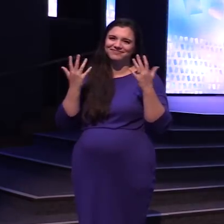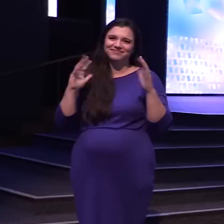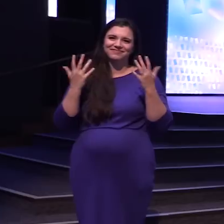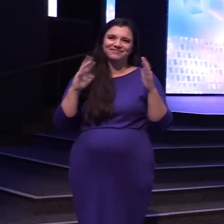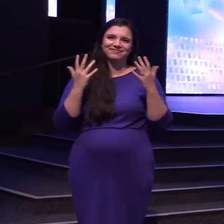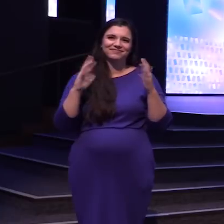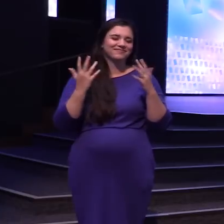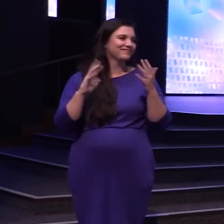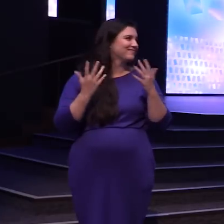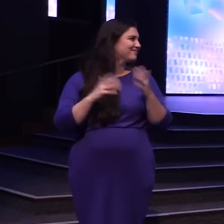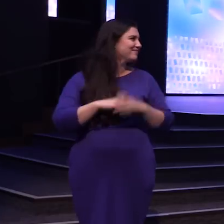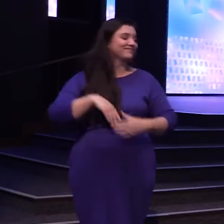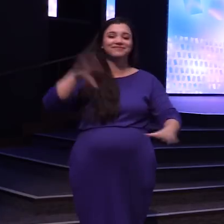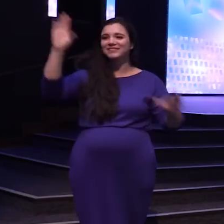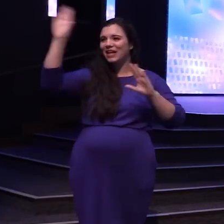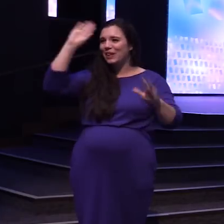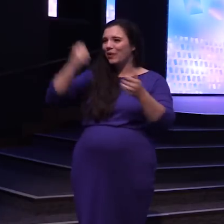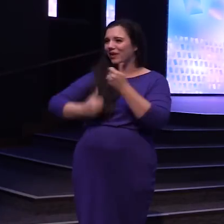Hey, everyone